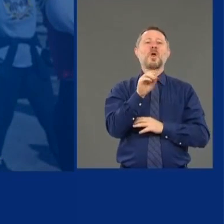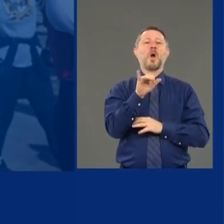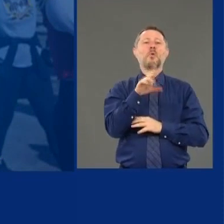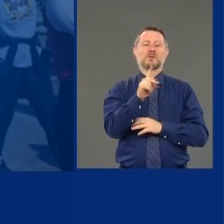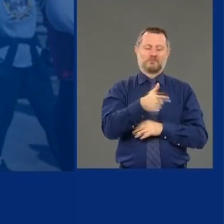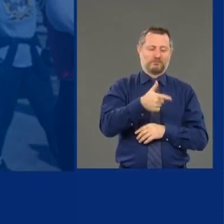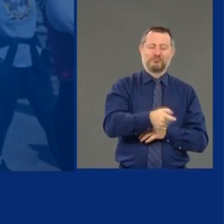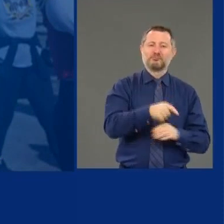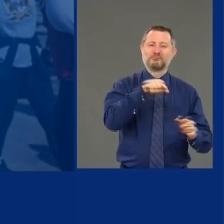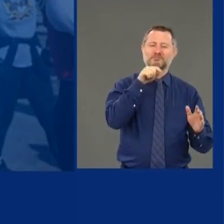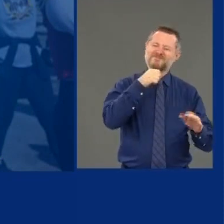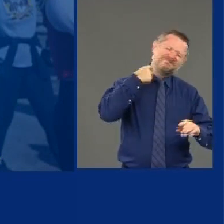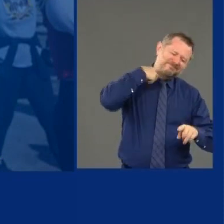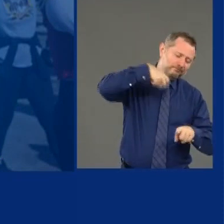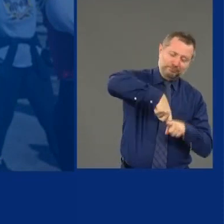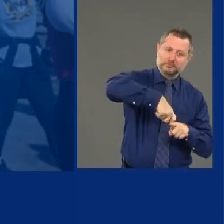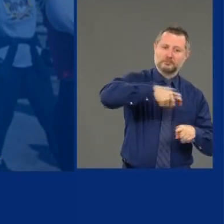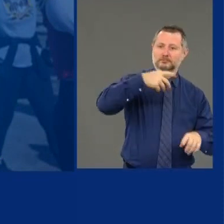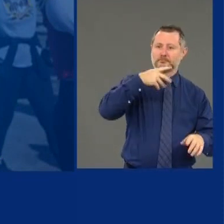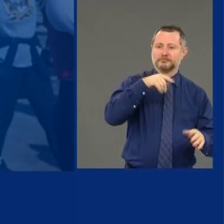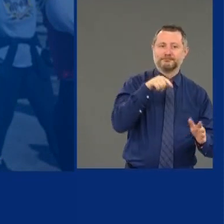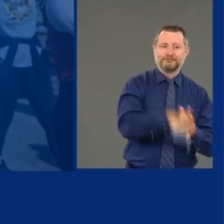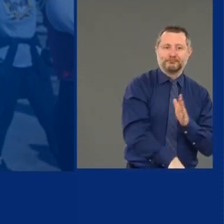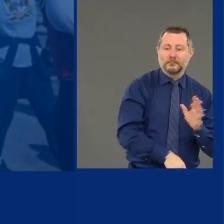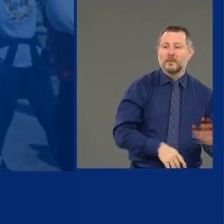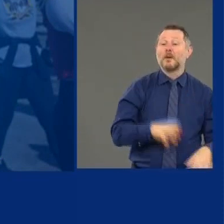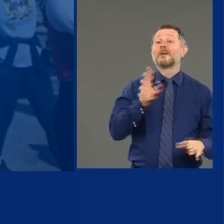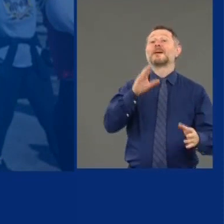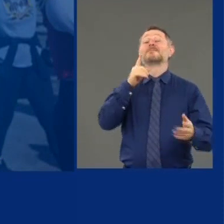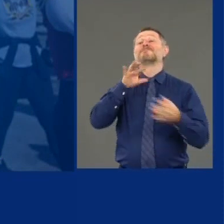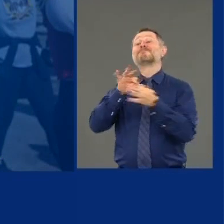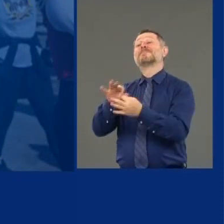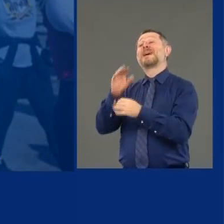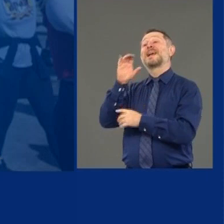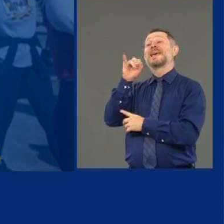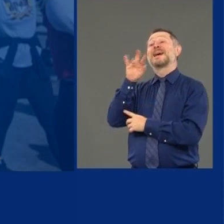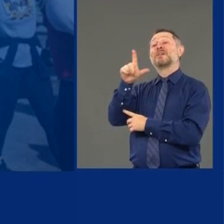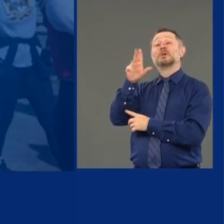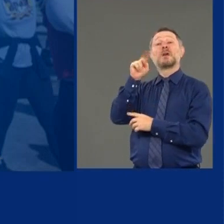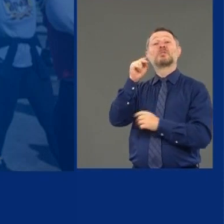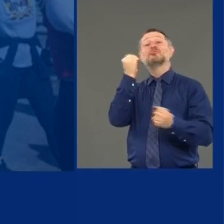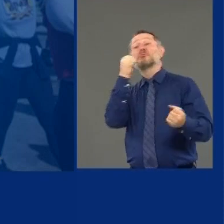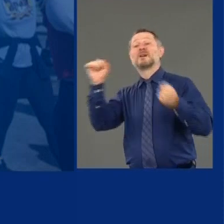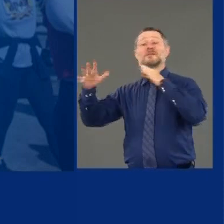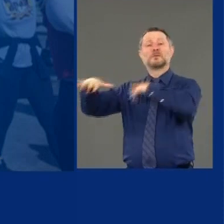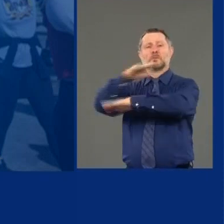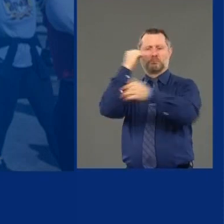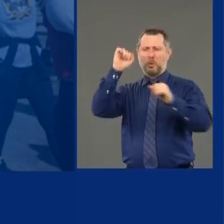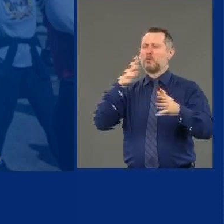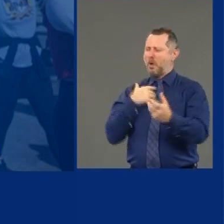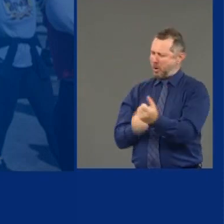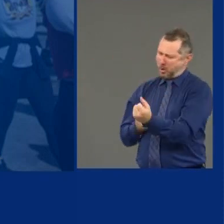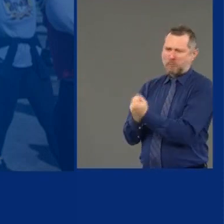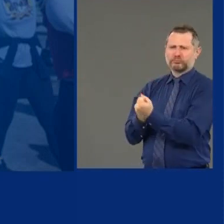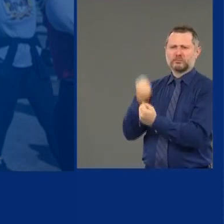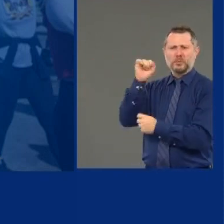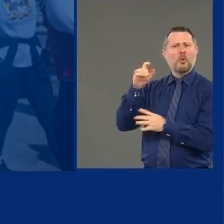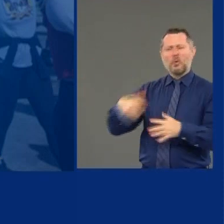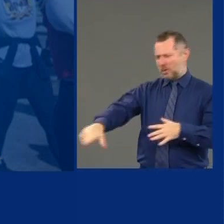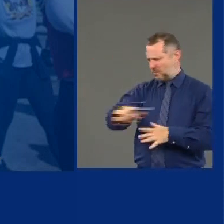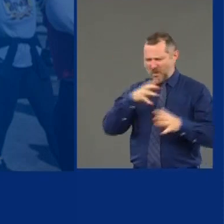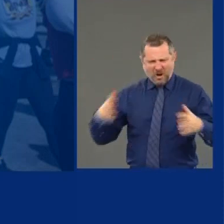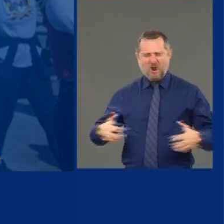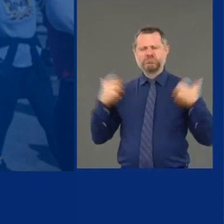On the civil unrest, I said from day one, I stand with the protesters. The outrage was right, the outrage was